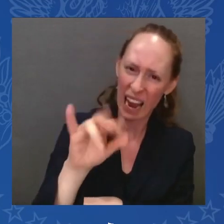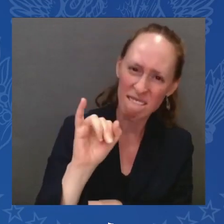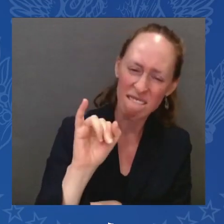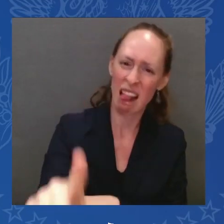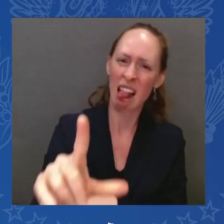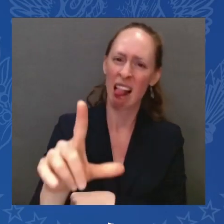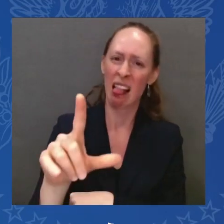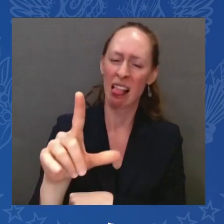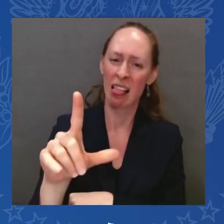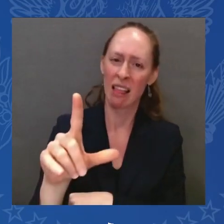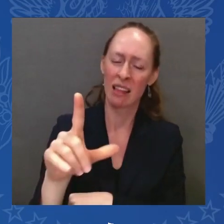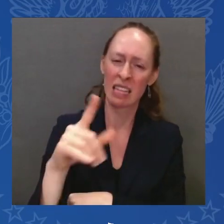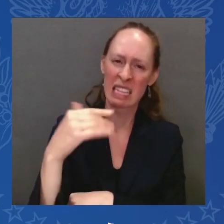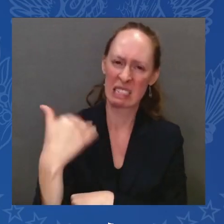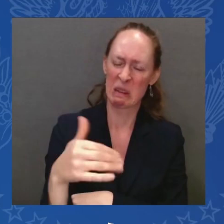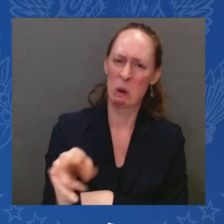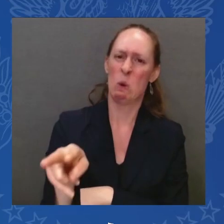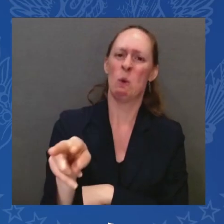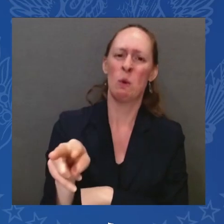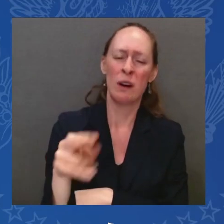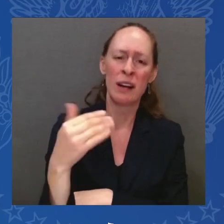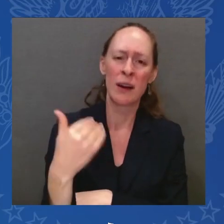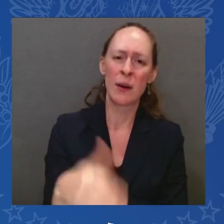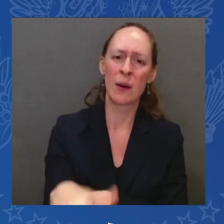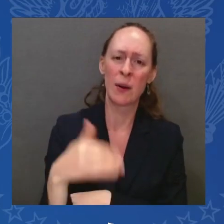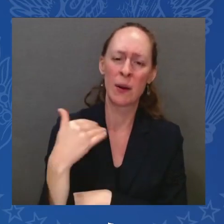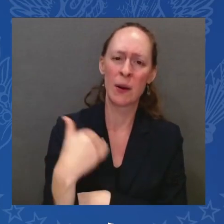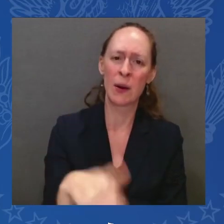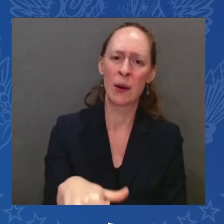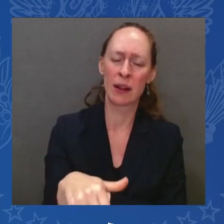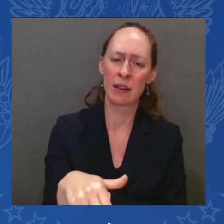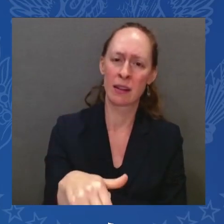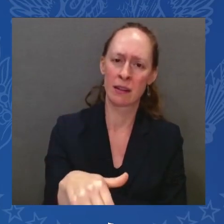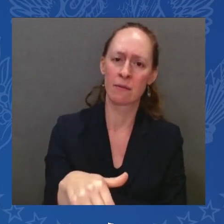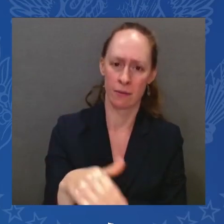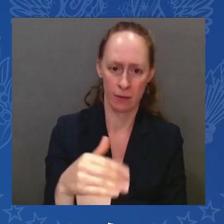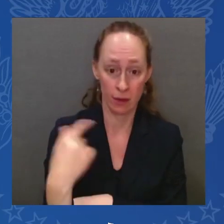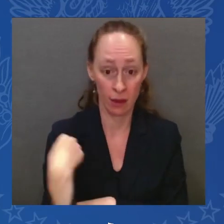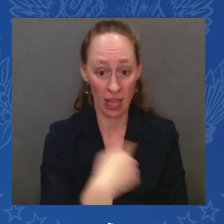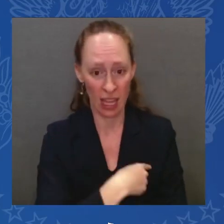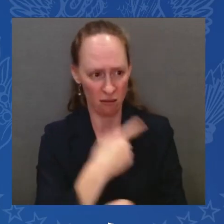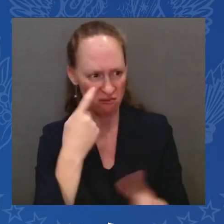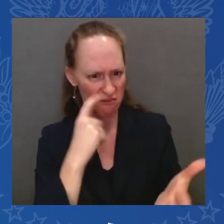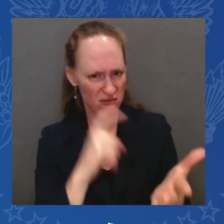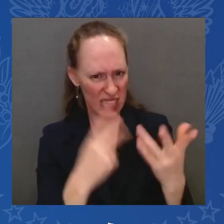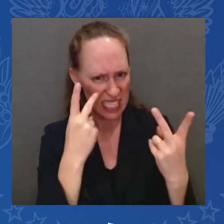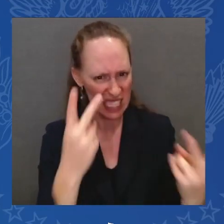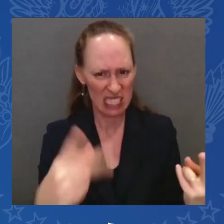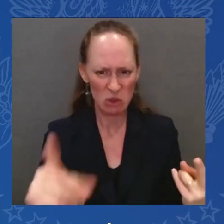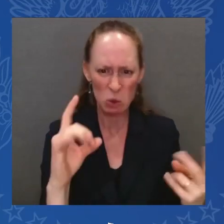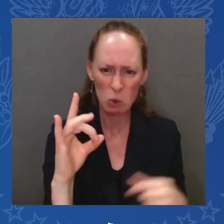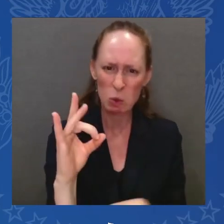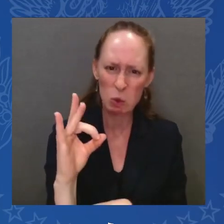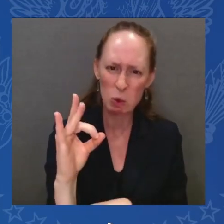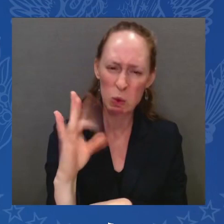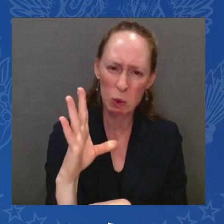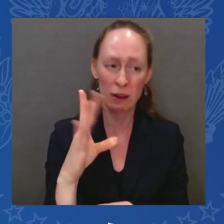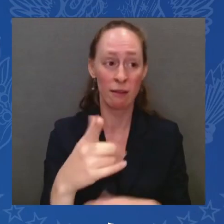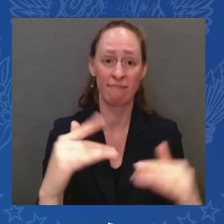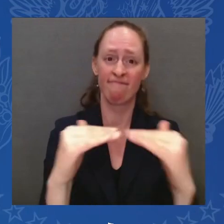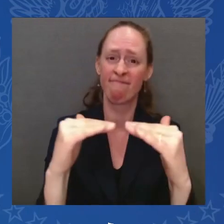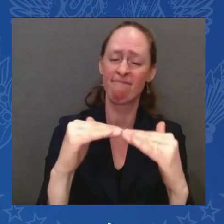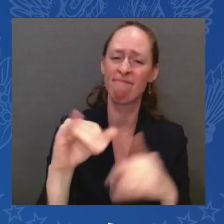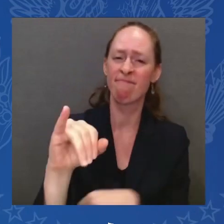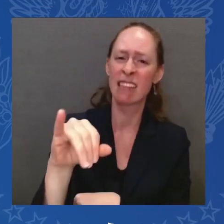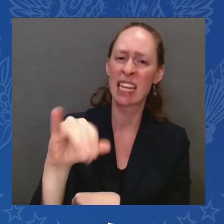some cases, exceeds the worst atrocities of ISIS. More than one thousand civilians slaughtered in Israel. By the way, I've